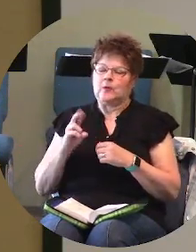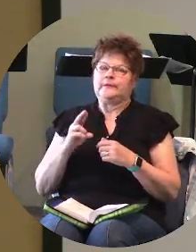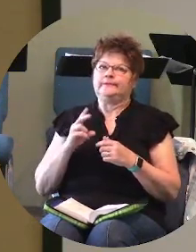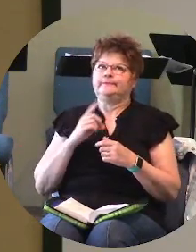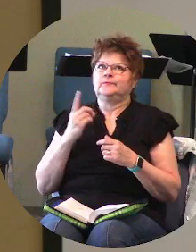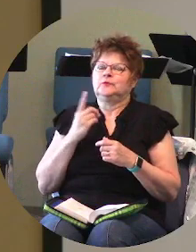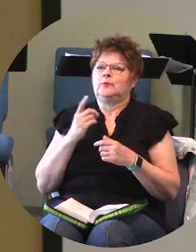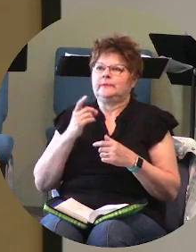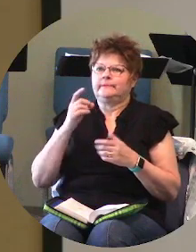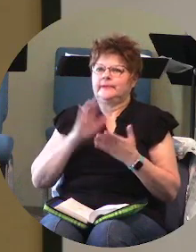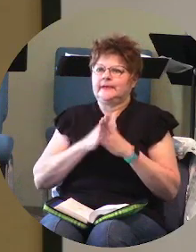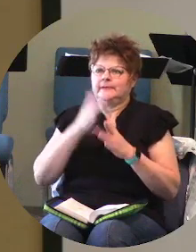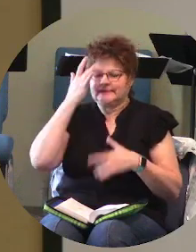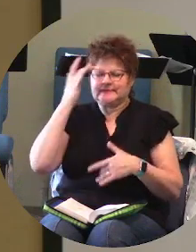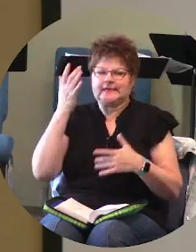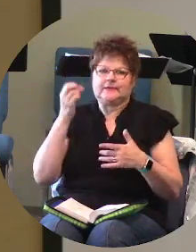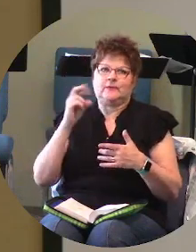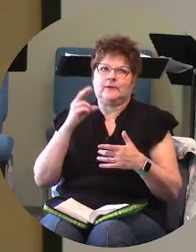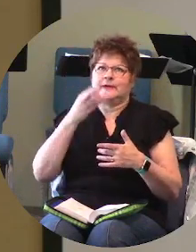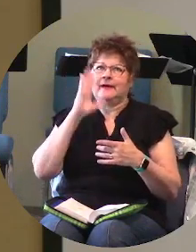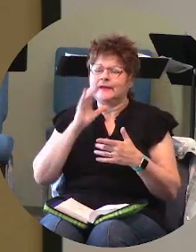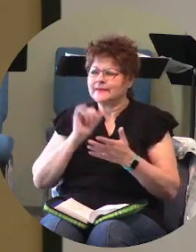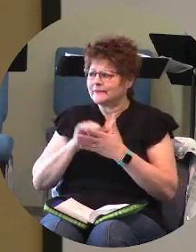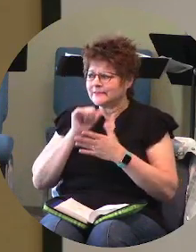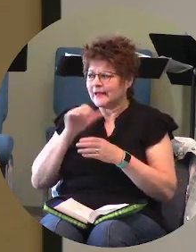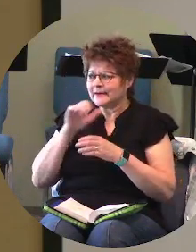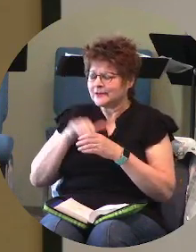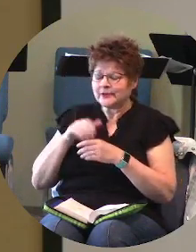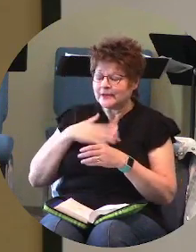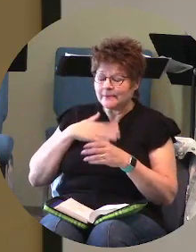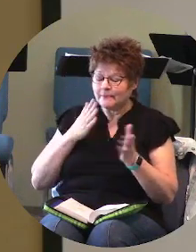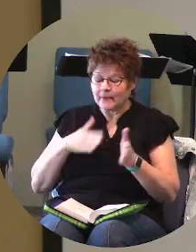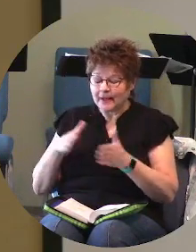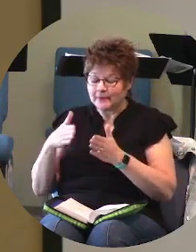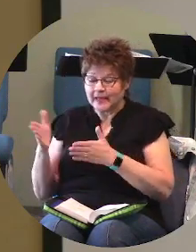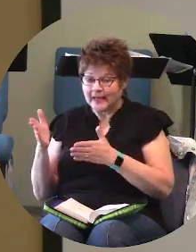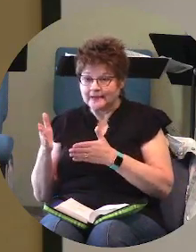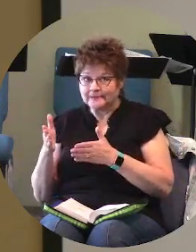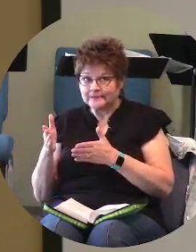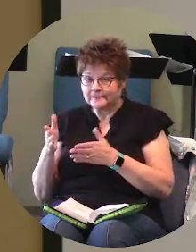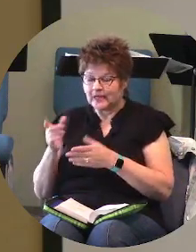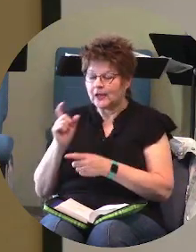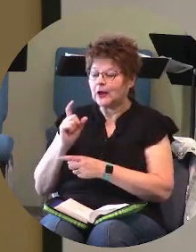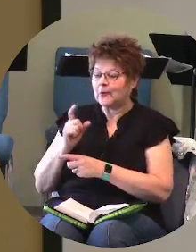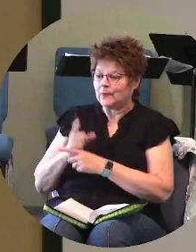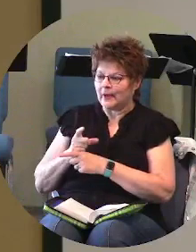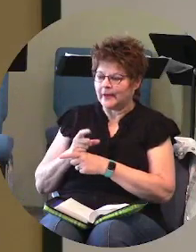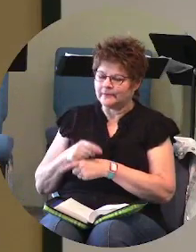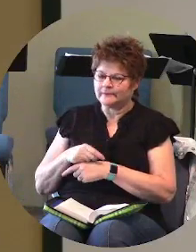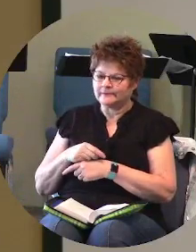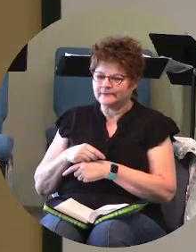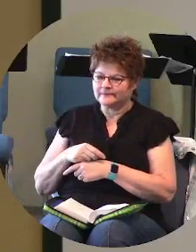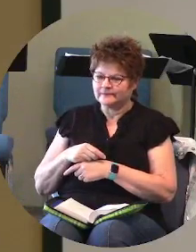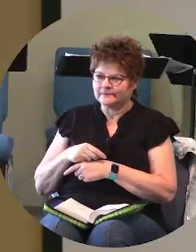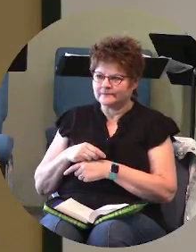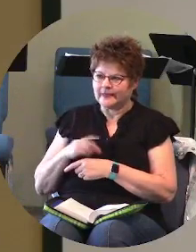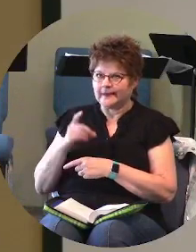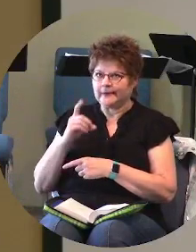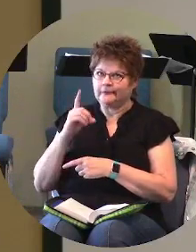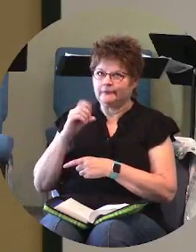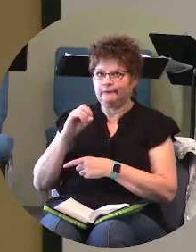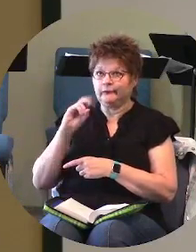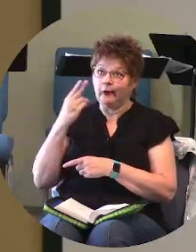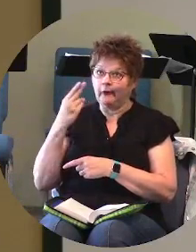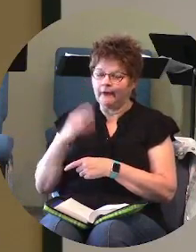and we go but god that wasn't in my plan right i said i was gonna go duh but that wouldn't be polite